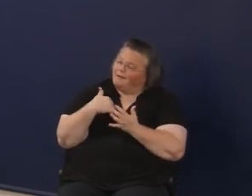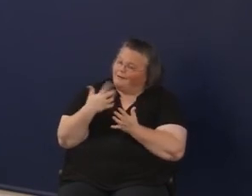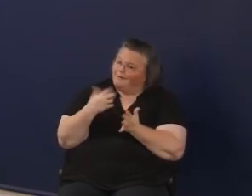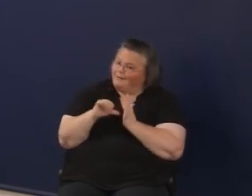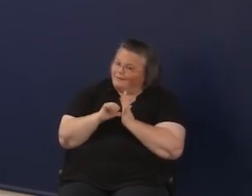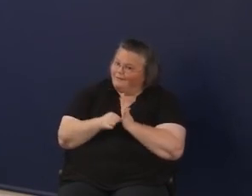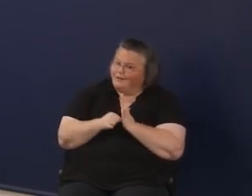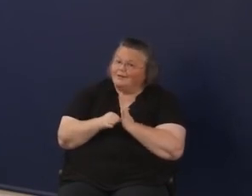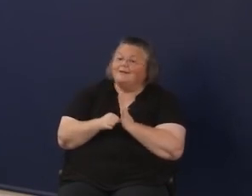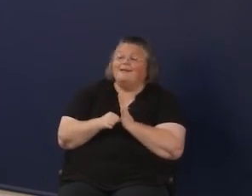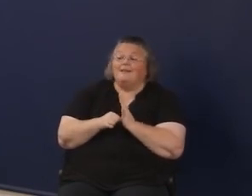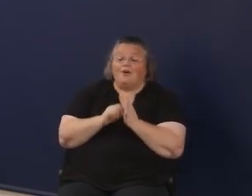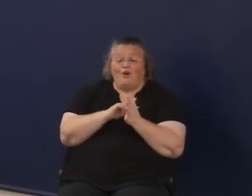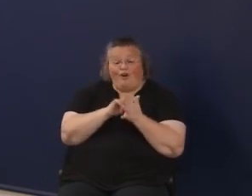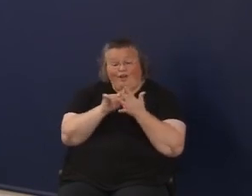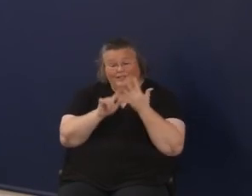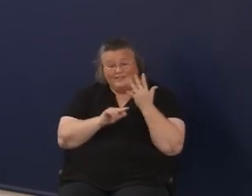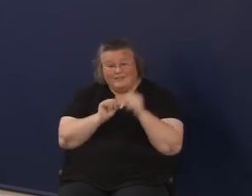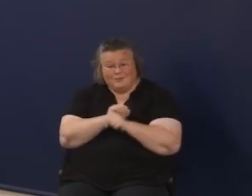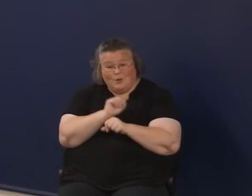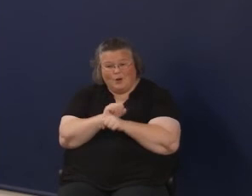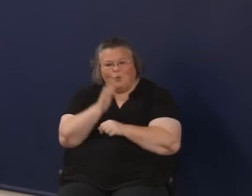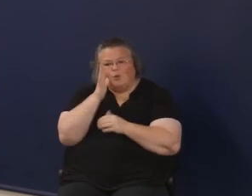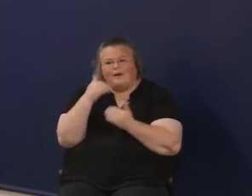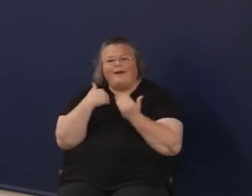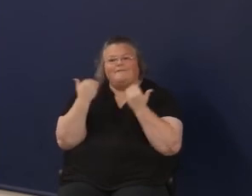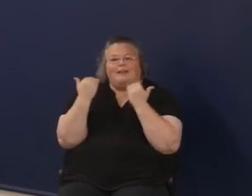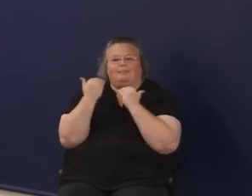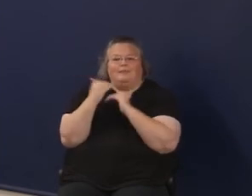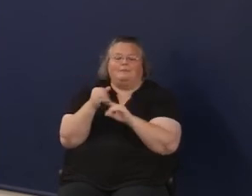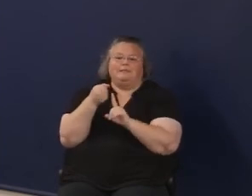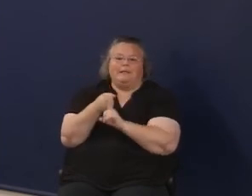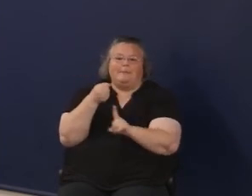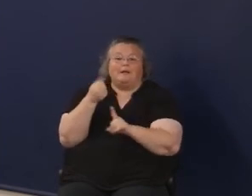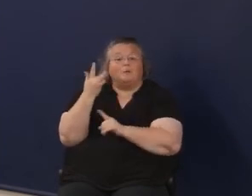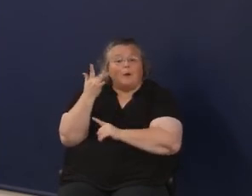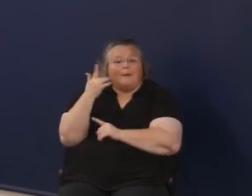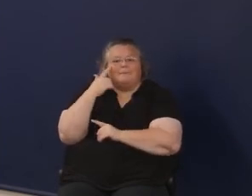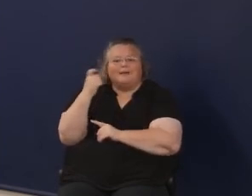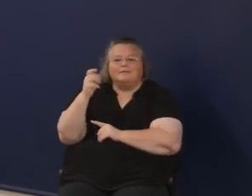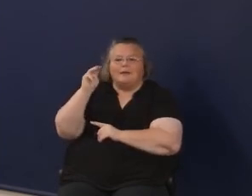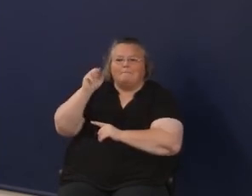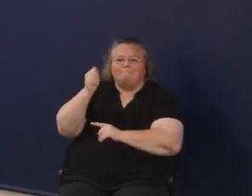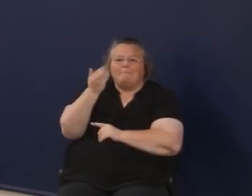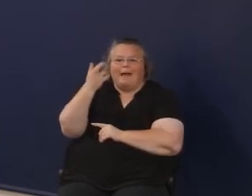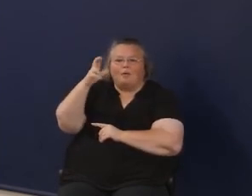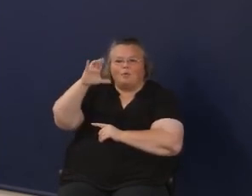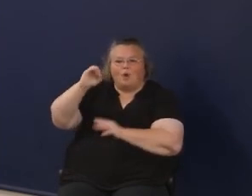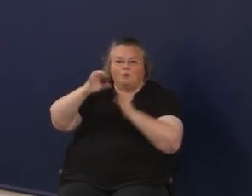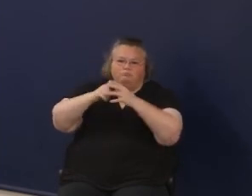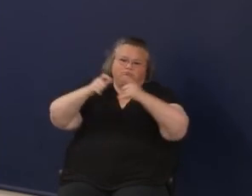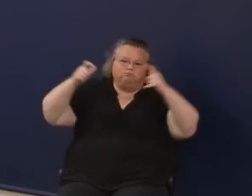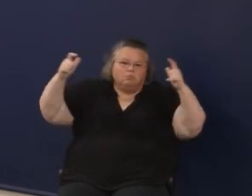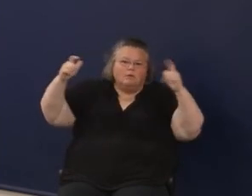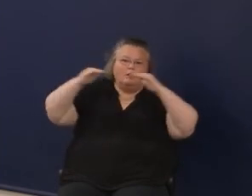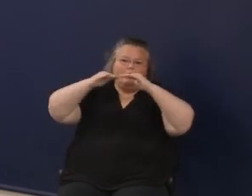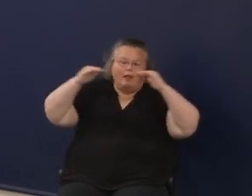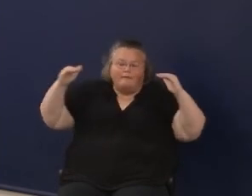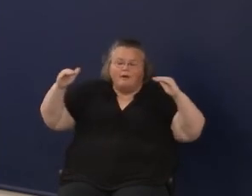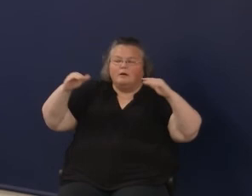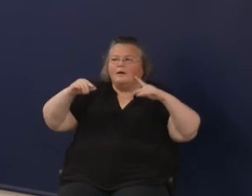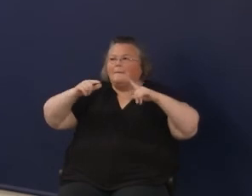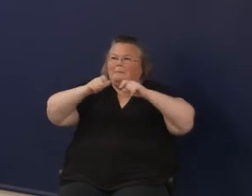has limited impact because it's macro level. Right? We're talking about consortia, system, supports, state,